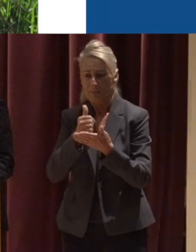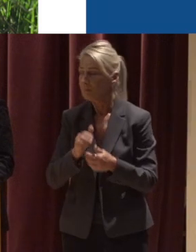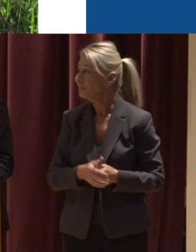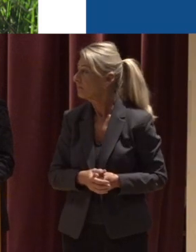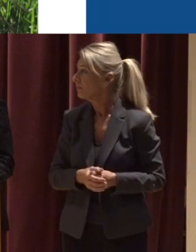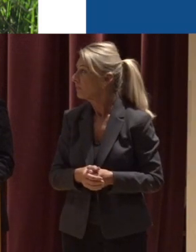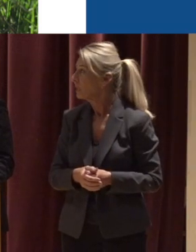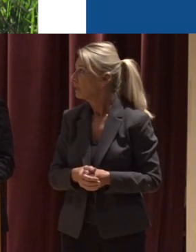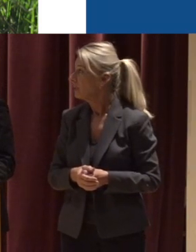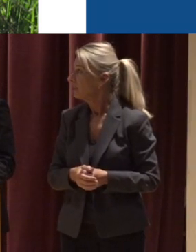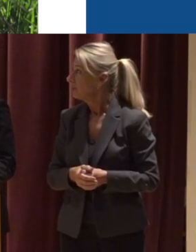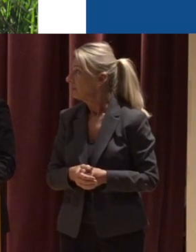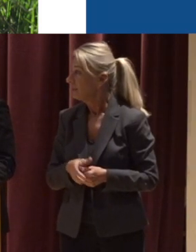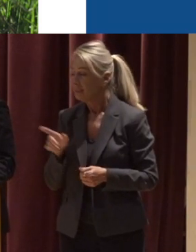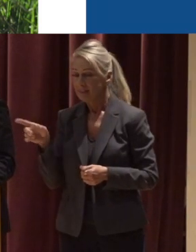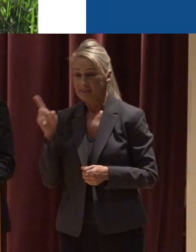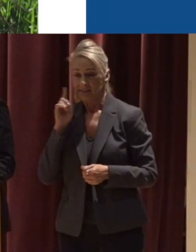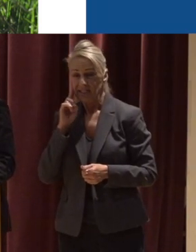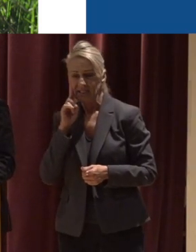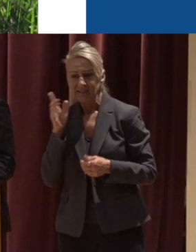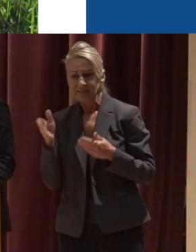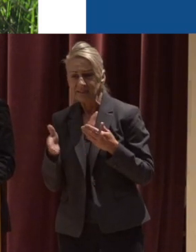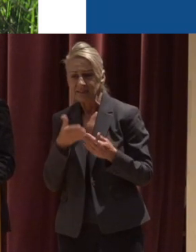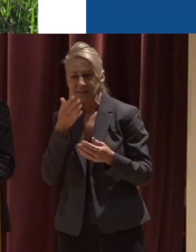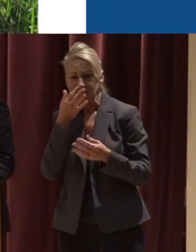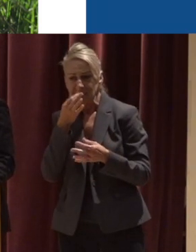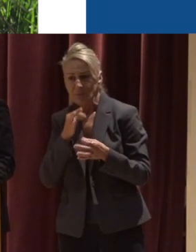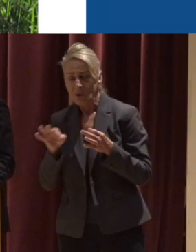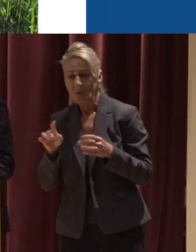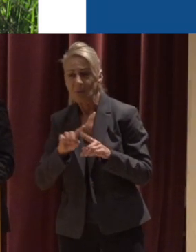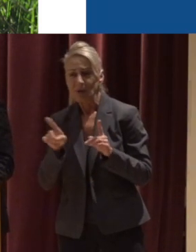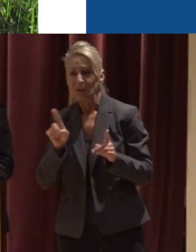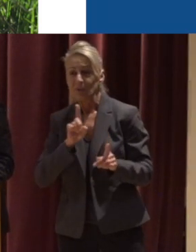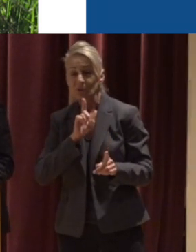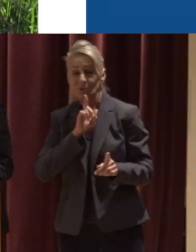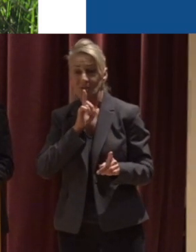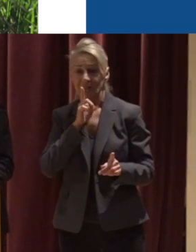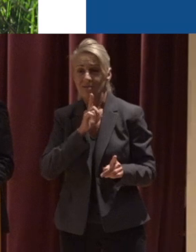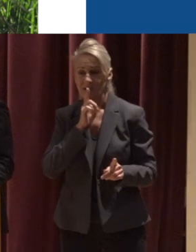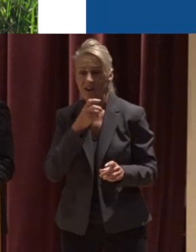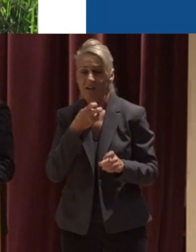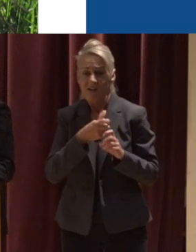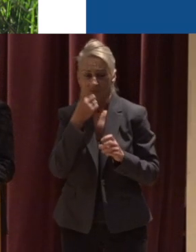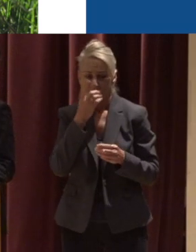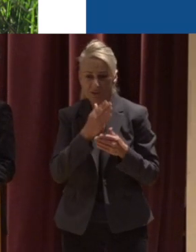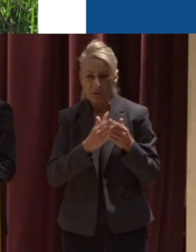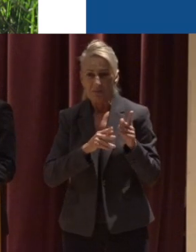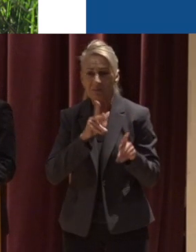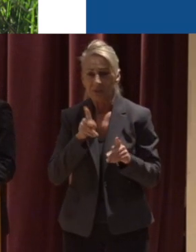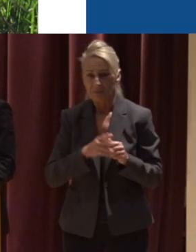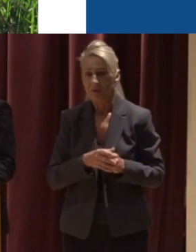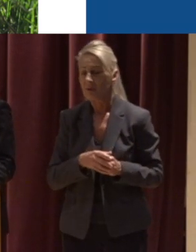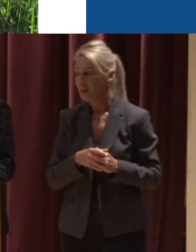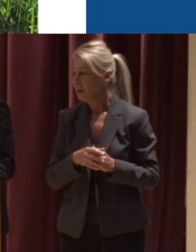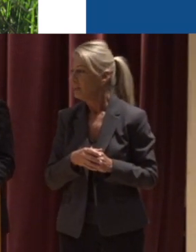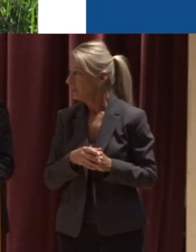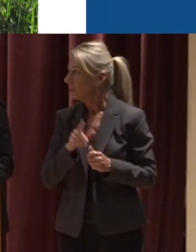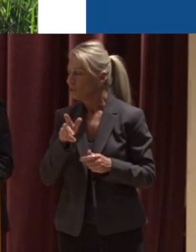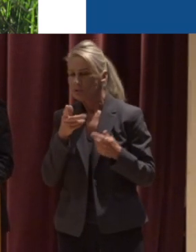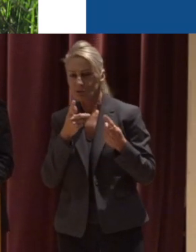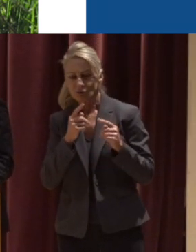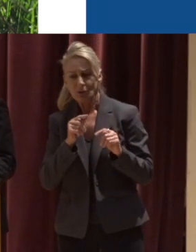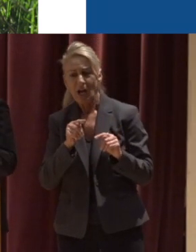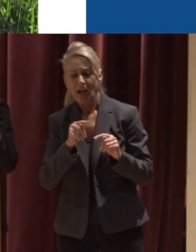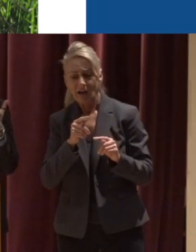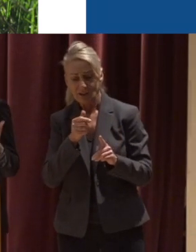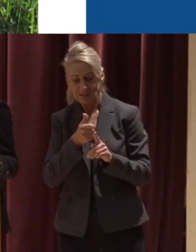You know, this sounds simple But really It's harder for some people than you think Just, you know, try to clean